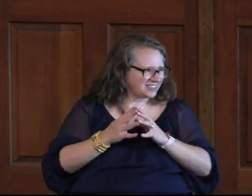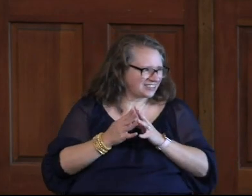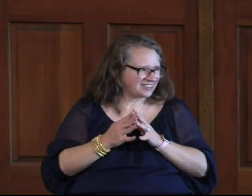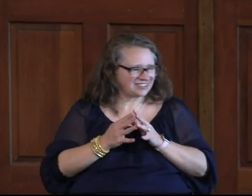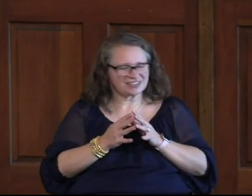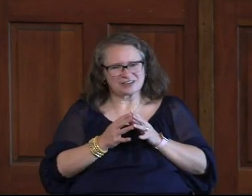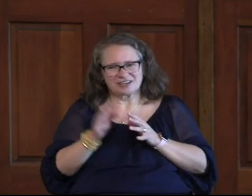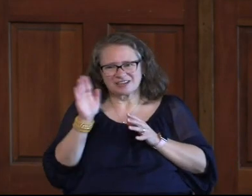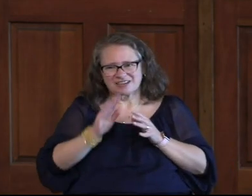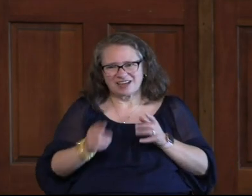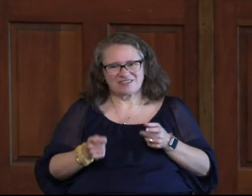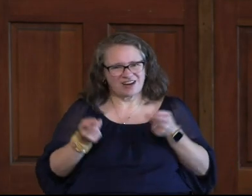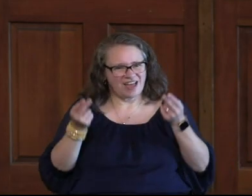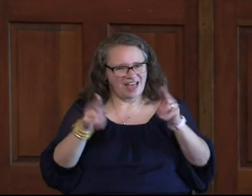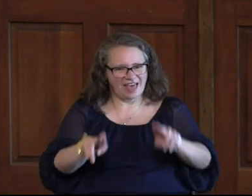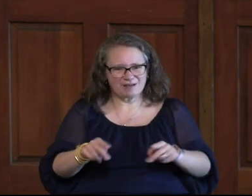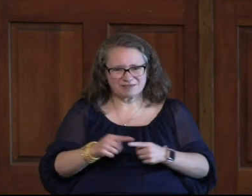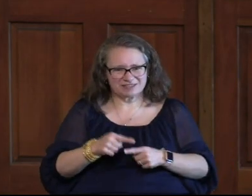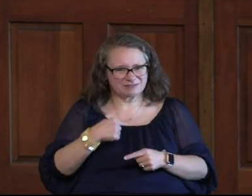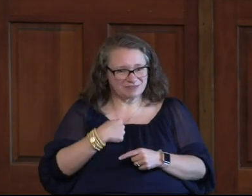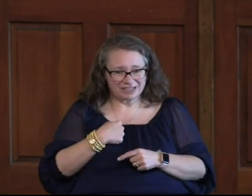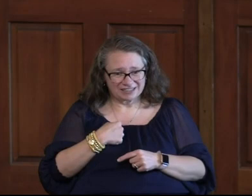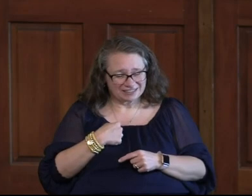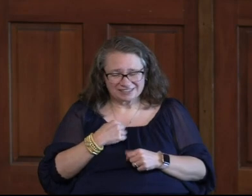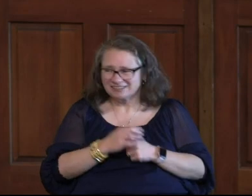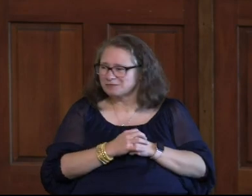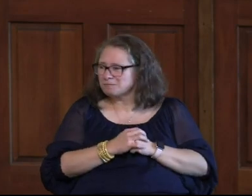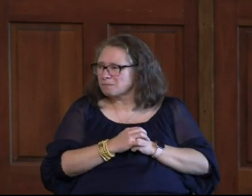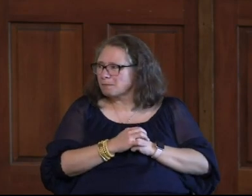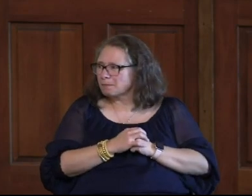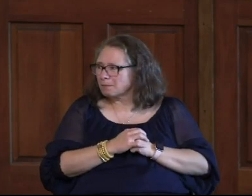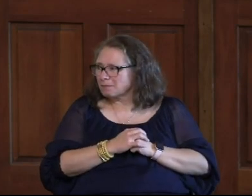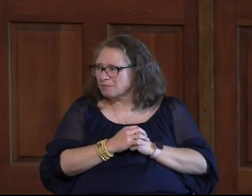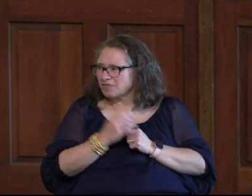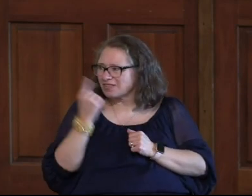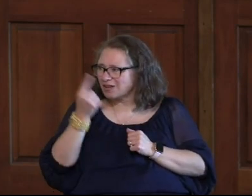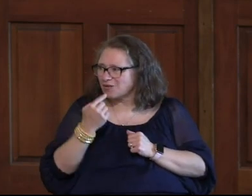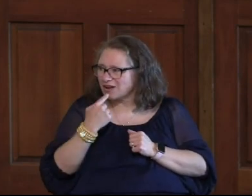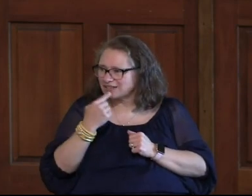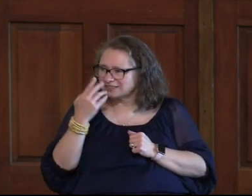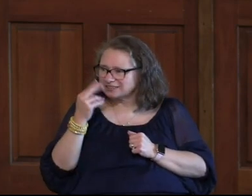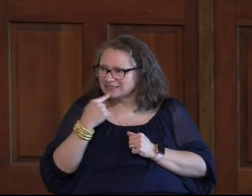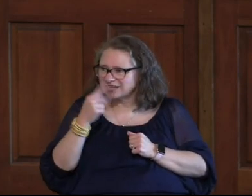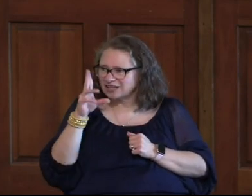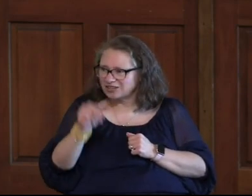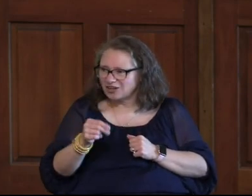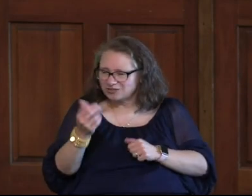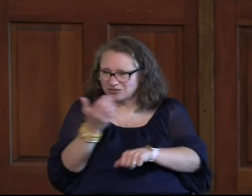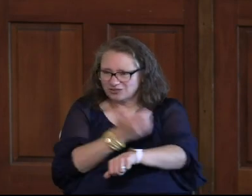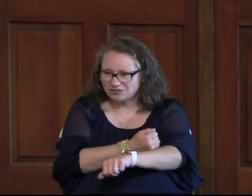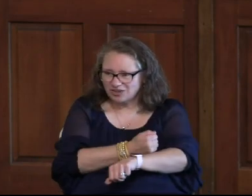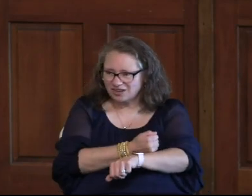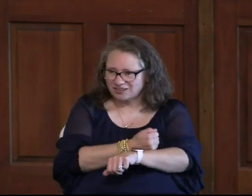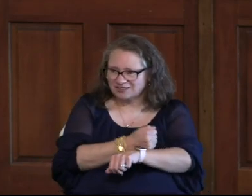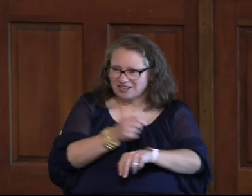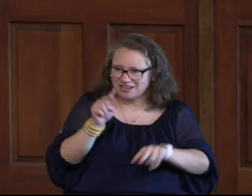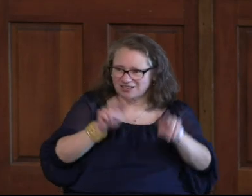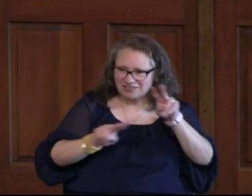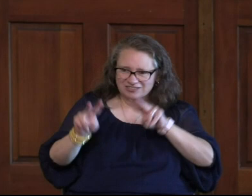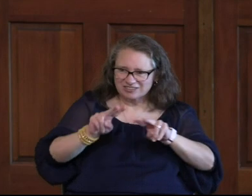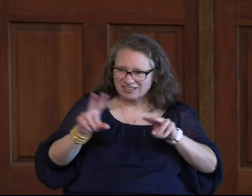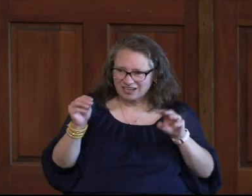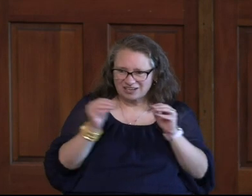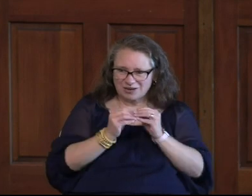That Has Never Happened To Me You Know So I Think That Is Why I Say No To Drugs And I Never See That Anymore